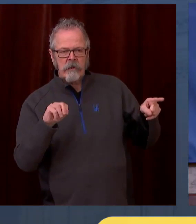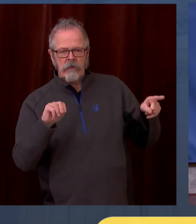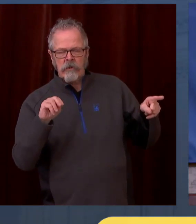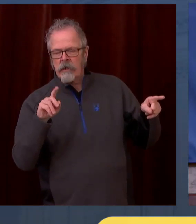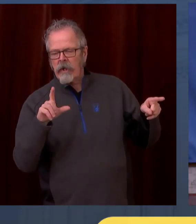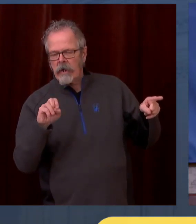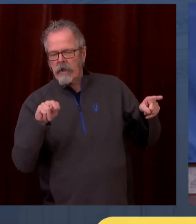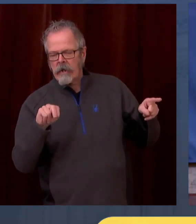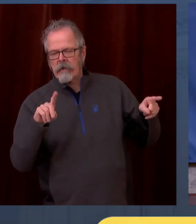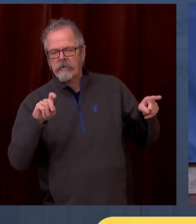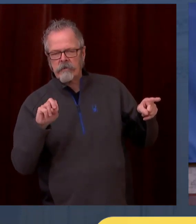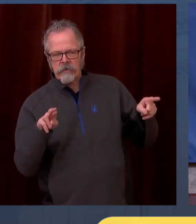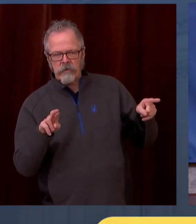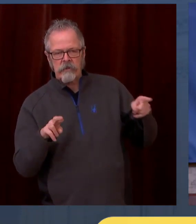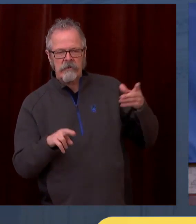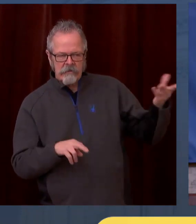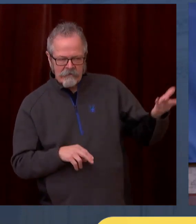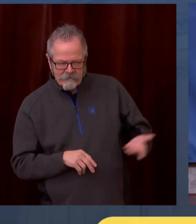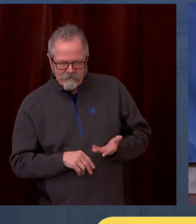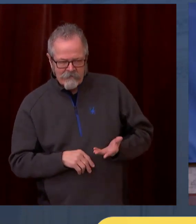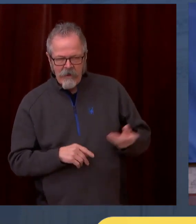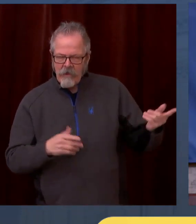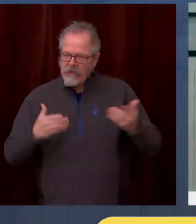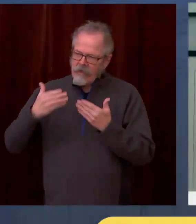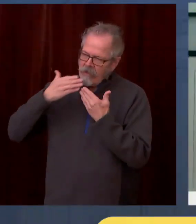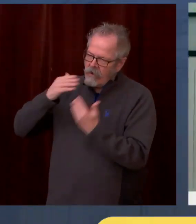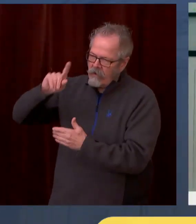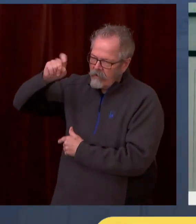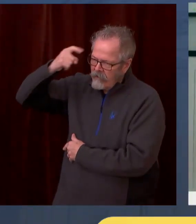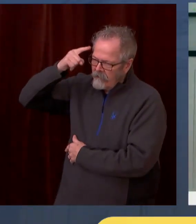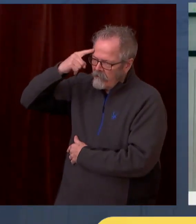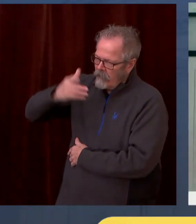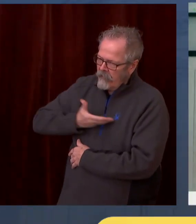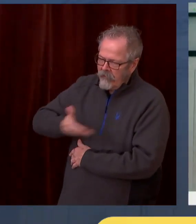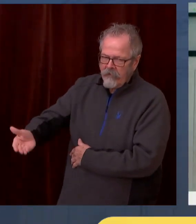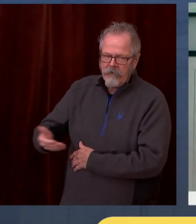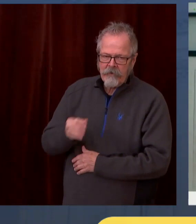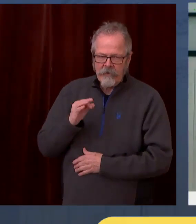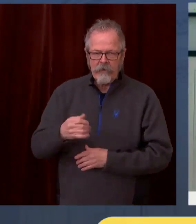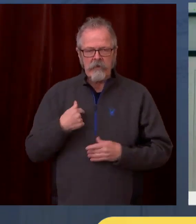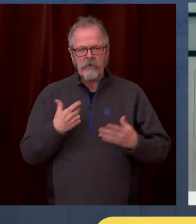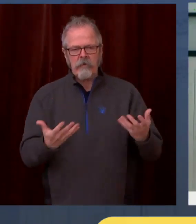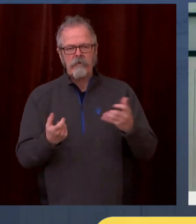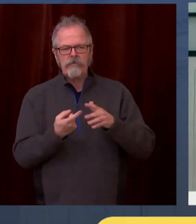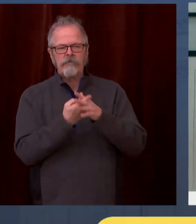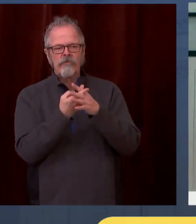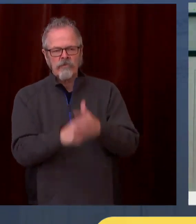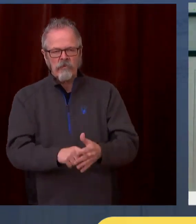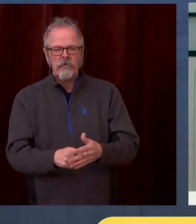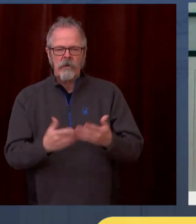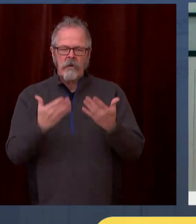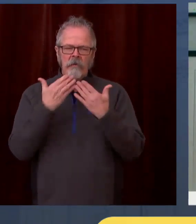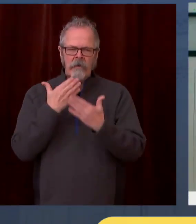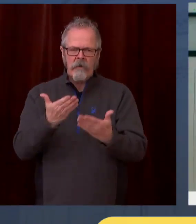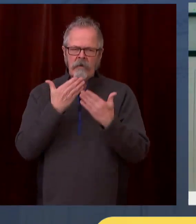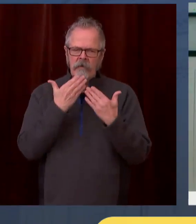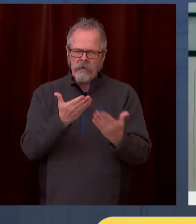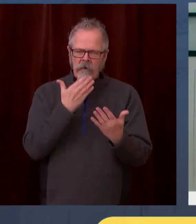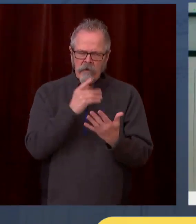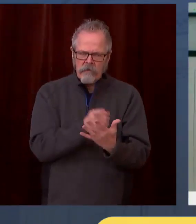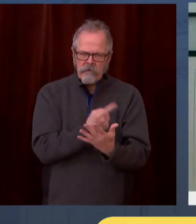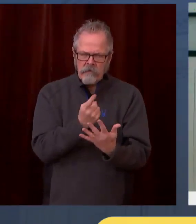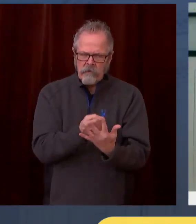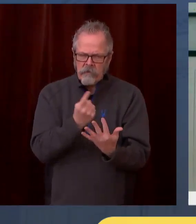So I first just want to start by thanking all of our frontline workers who every day are